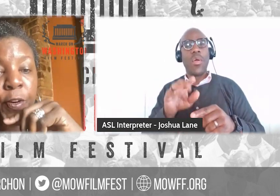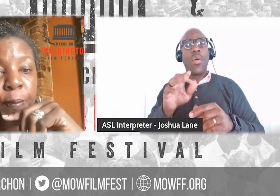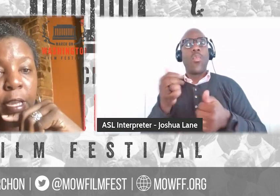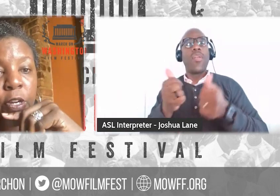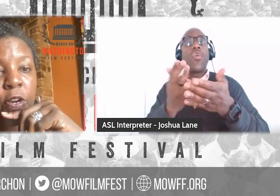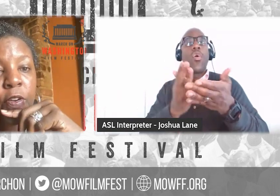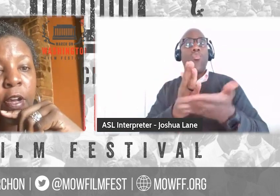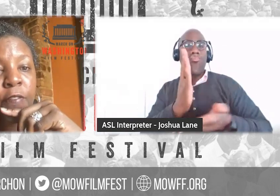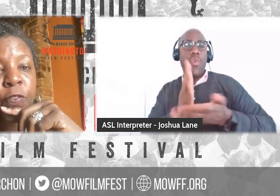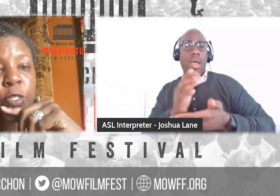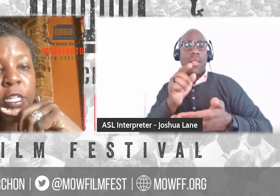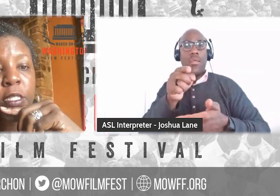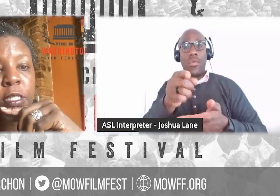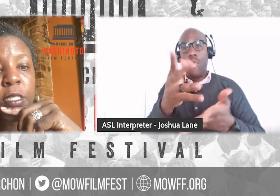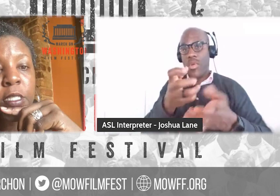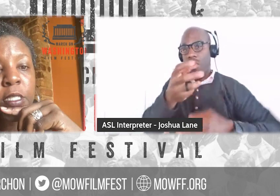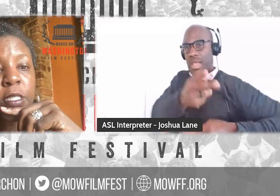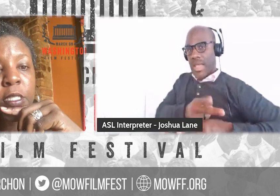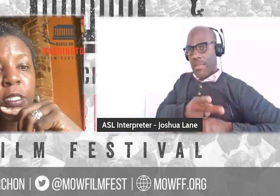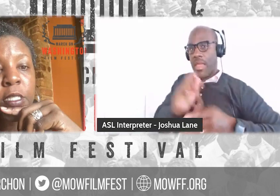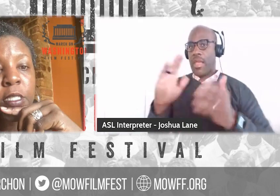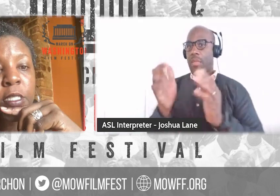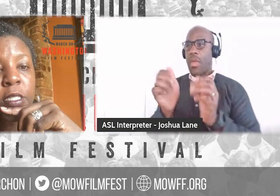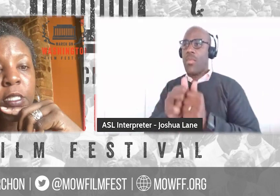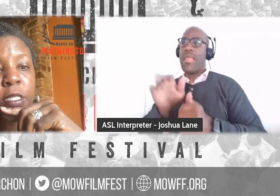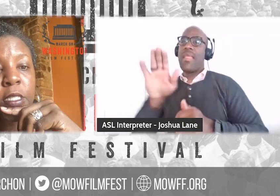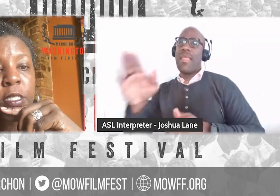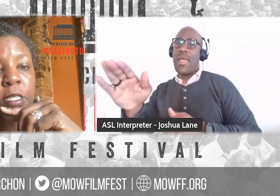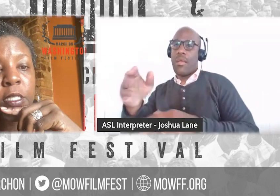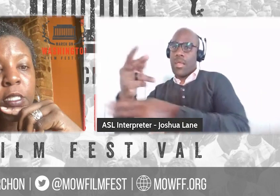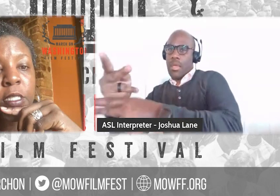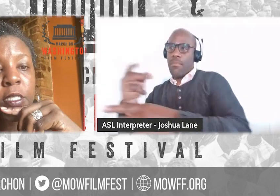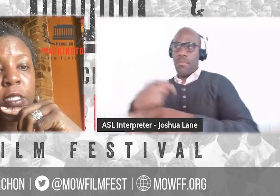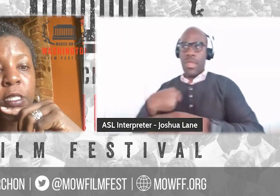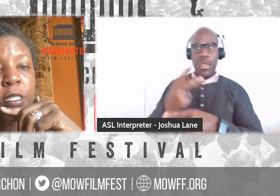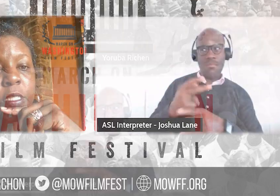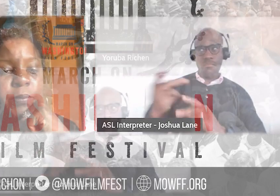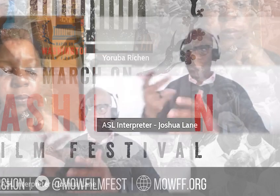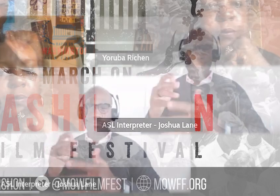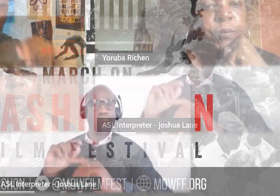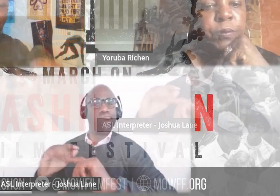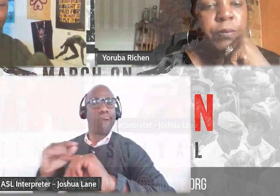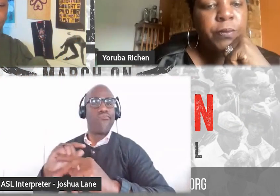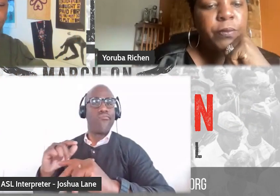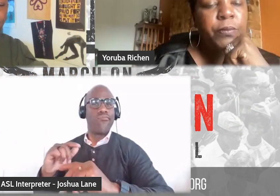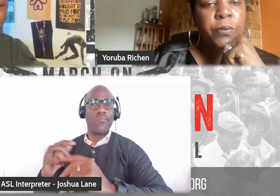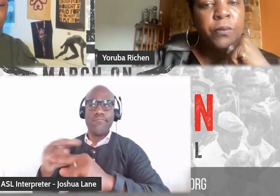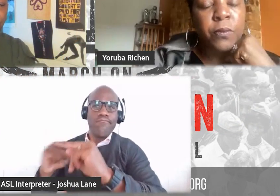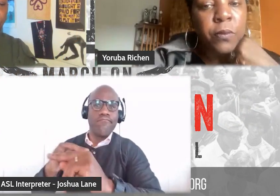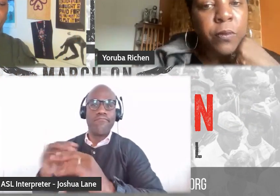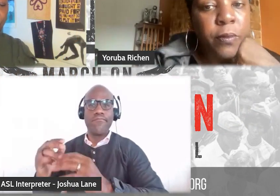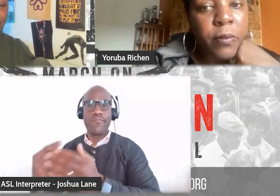you're going to keep as a filmmaker versus what they're going to pay you to take. Got it.